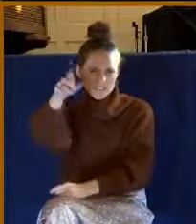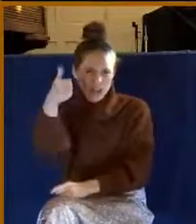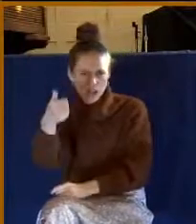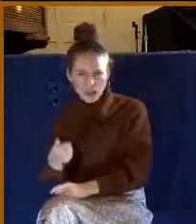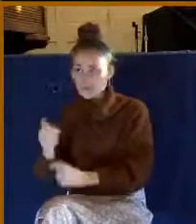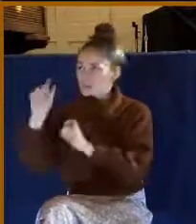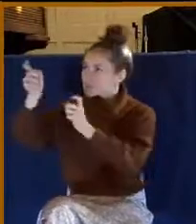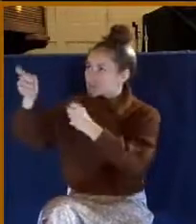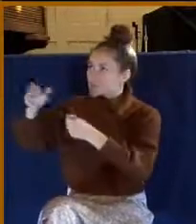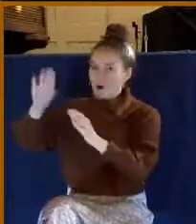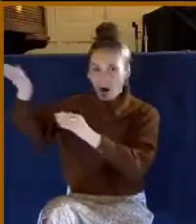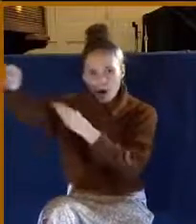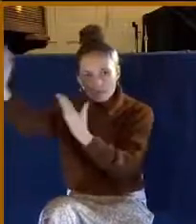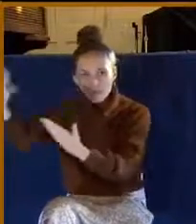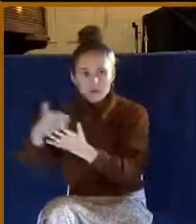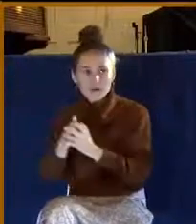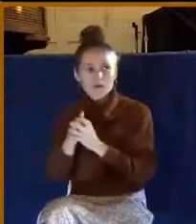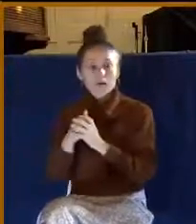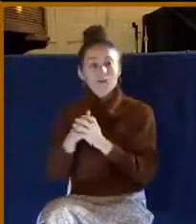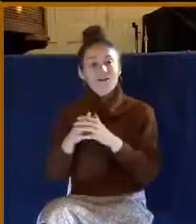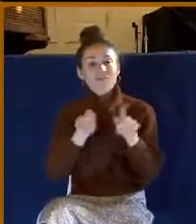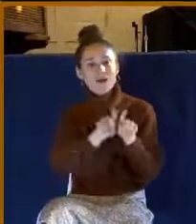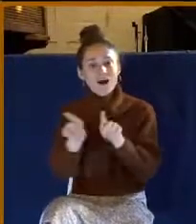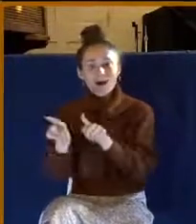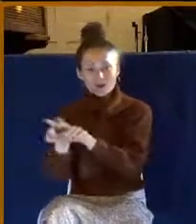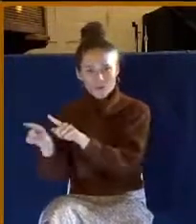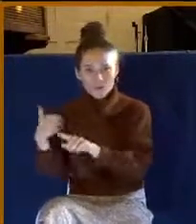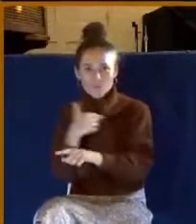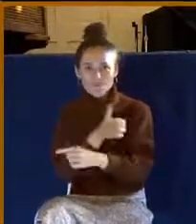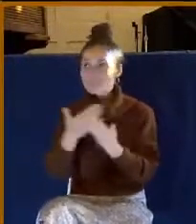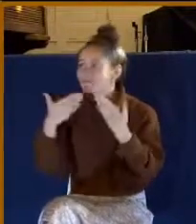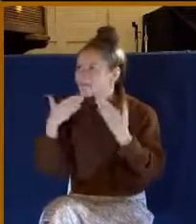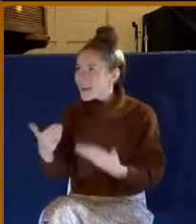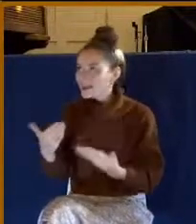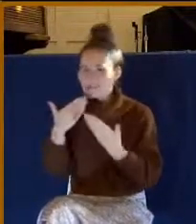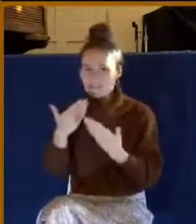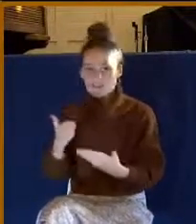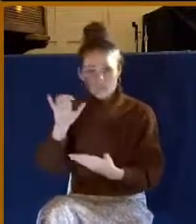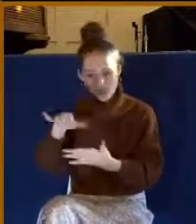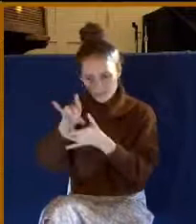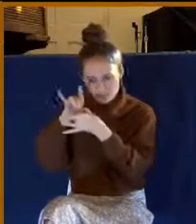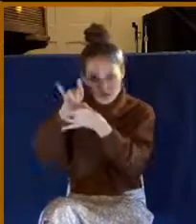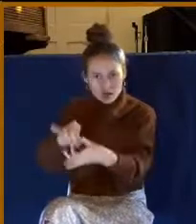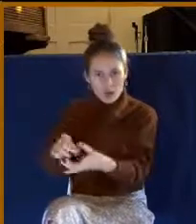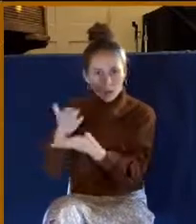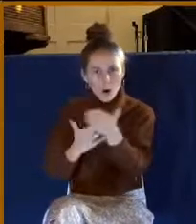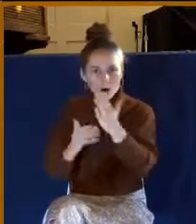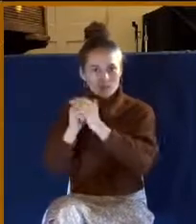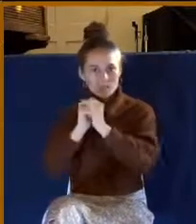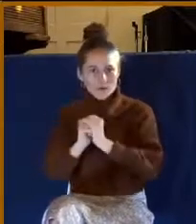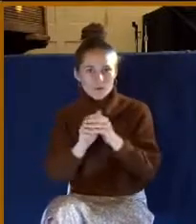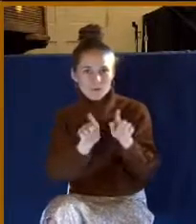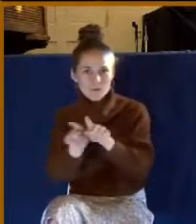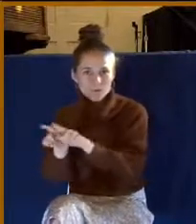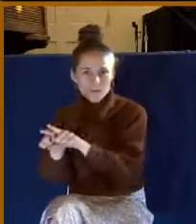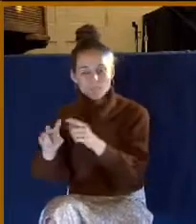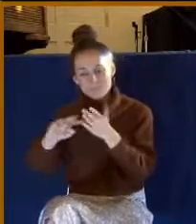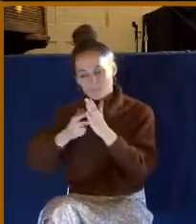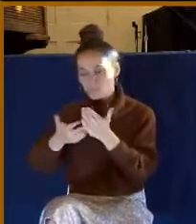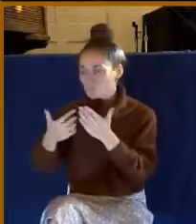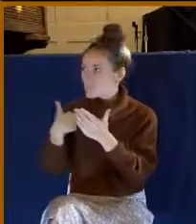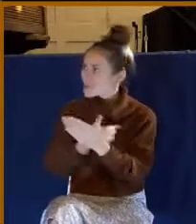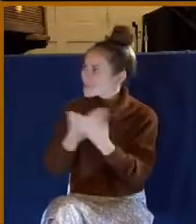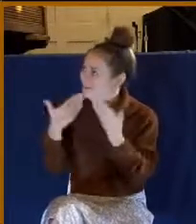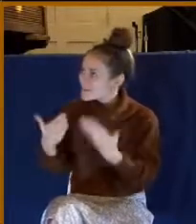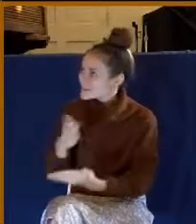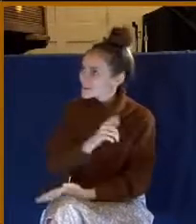thankfulness. You know, every time we give, actually, what we're doing is we're thanking God. We're thanking Him whenever we